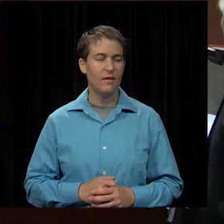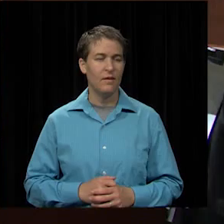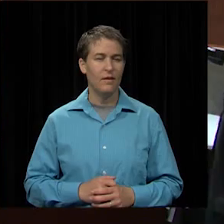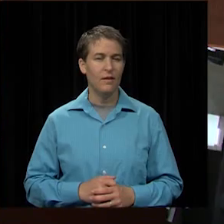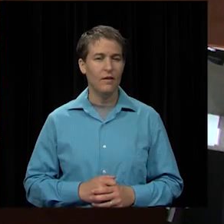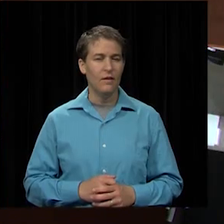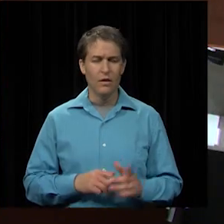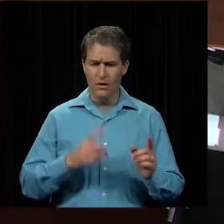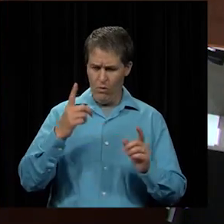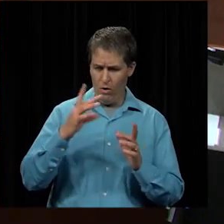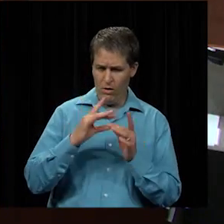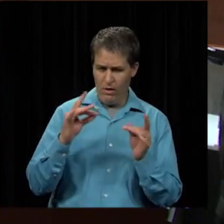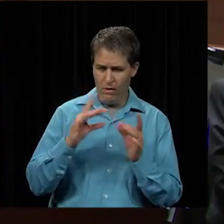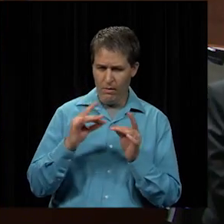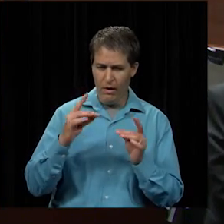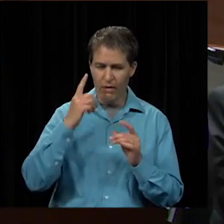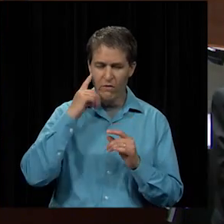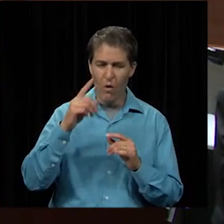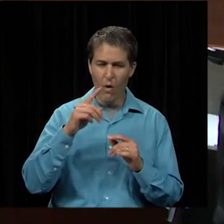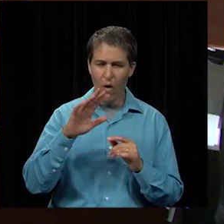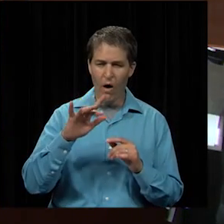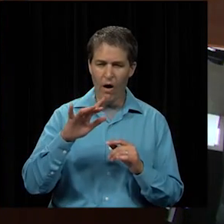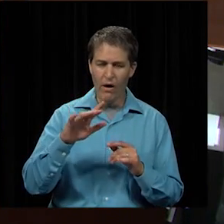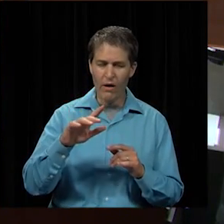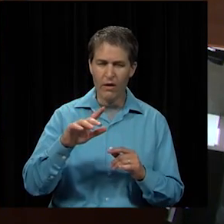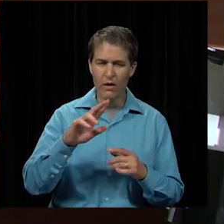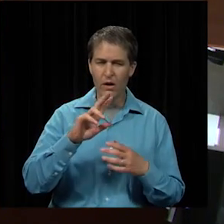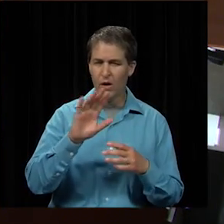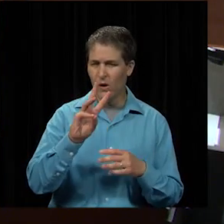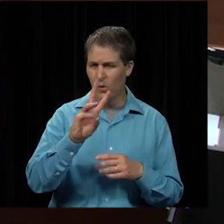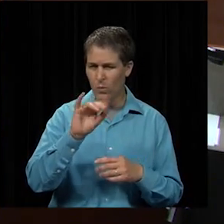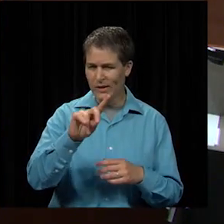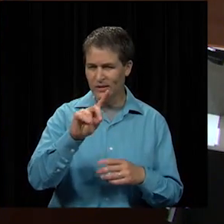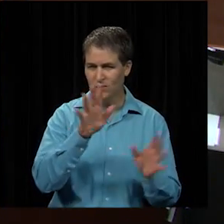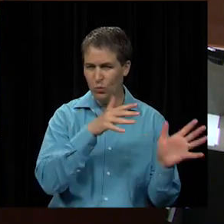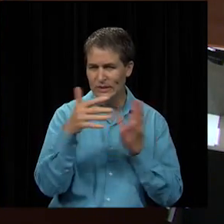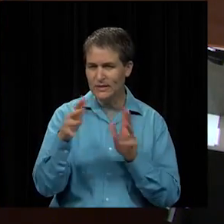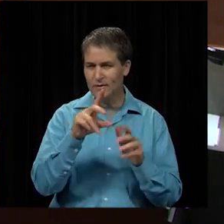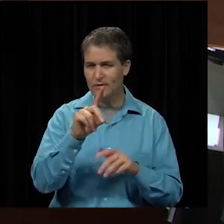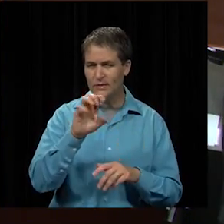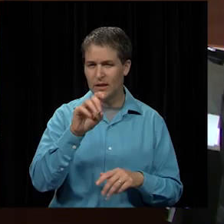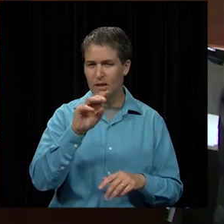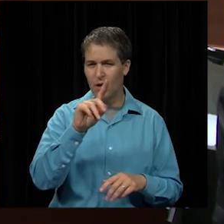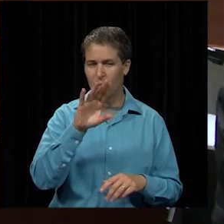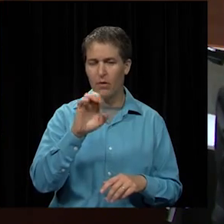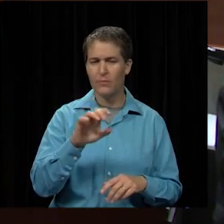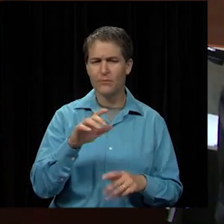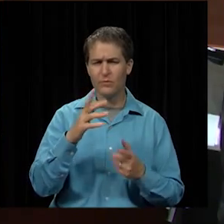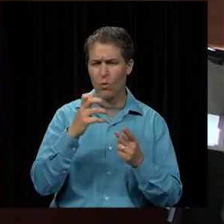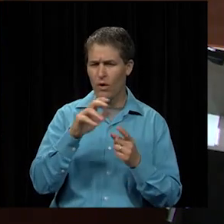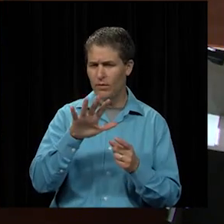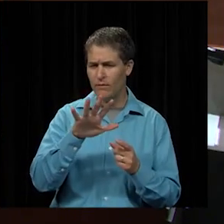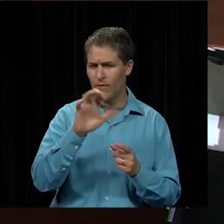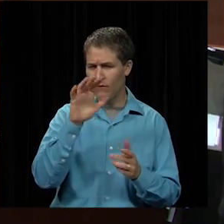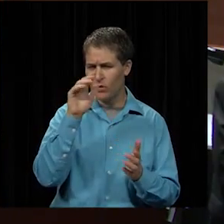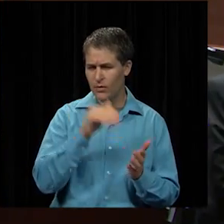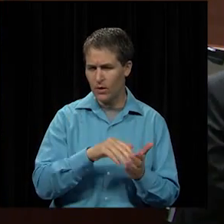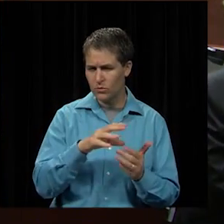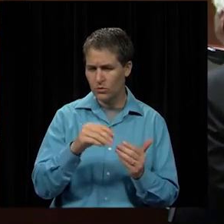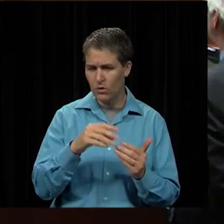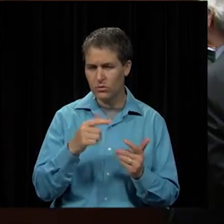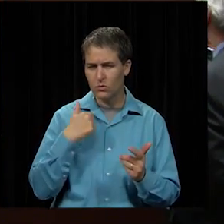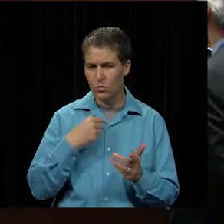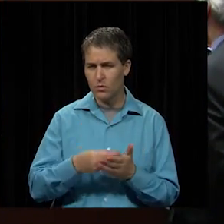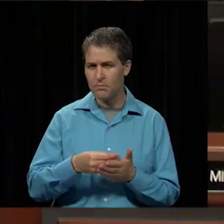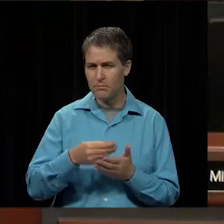Just one comment on the wind deductible. Travelers wants $500,000 on a wind deductible, and we're buying